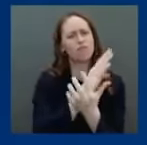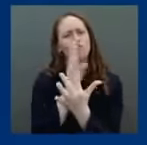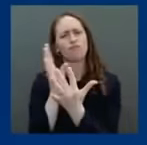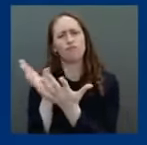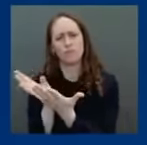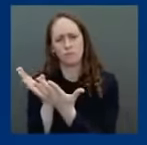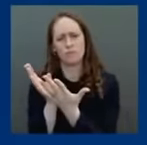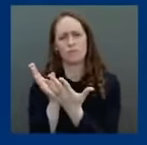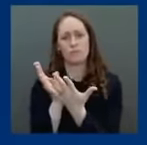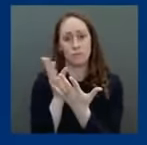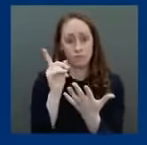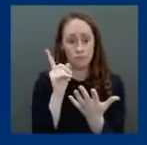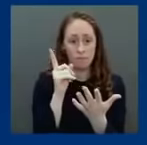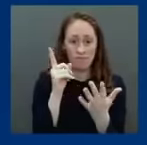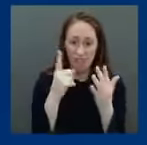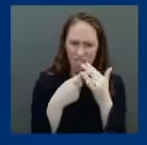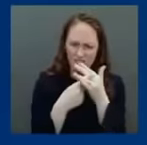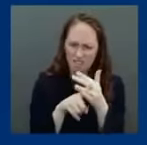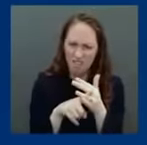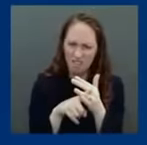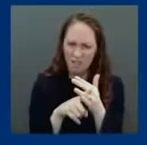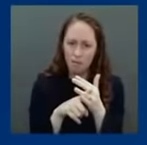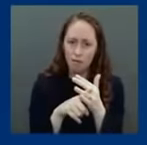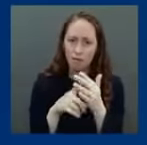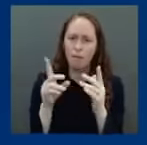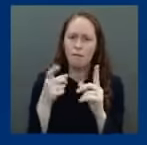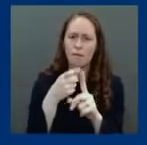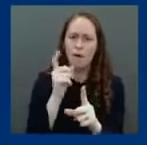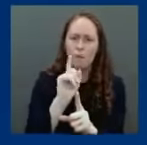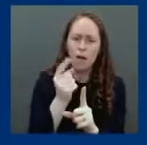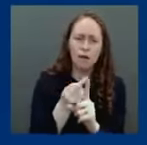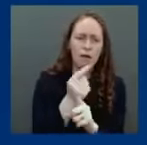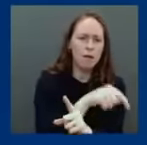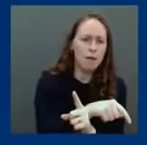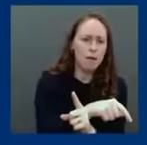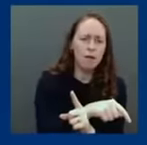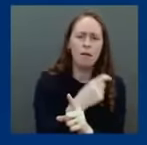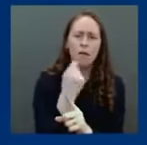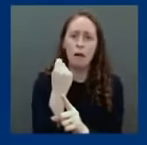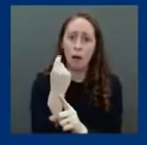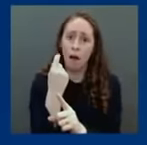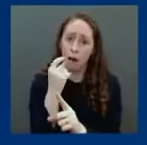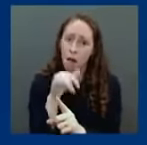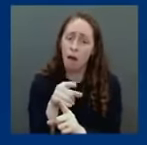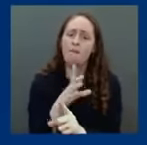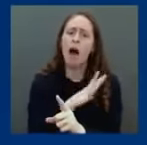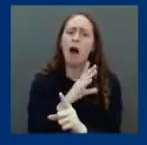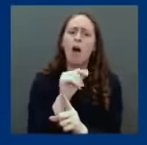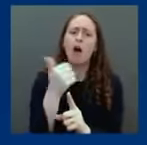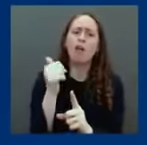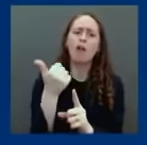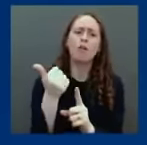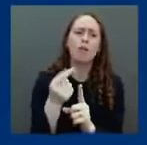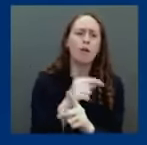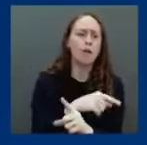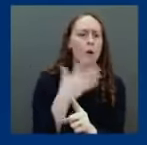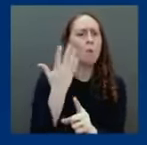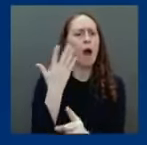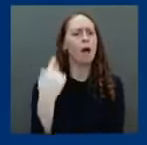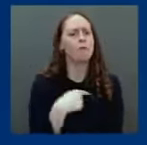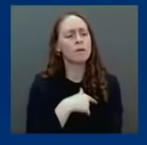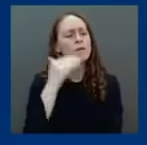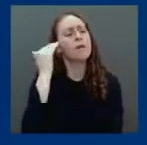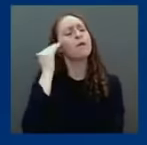is, but many other things that we could learn from in the future so that we can prevent something like this happening or respond